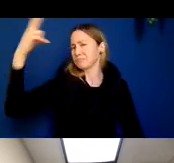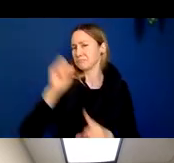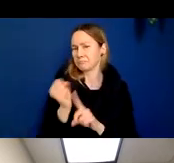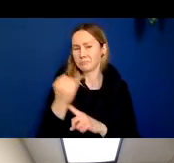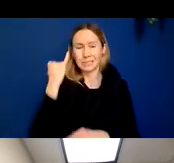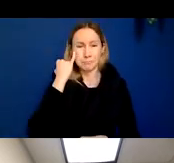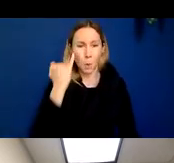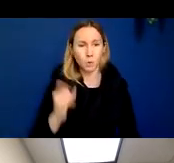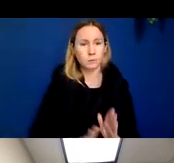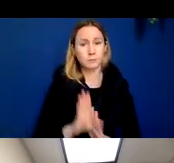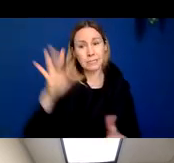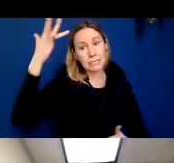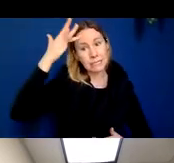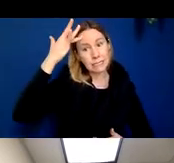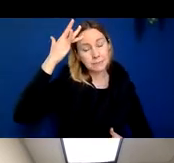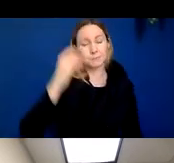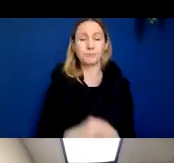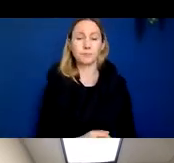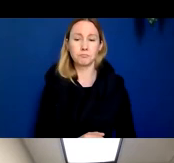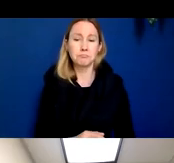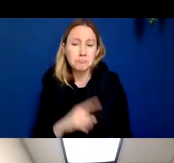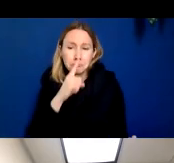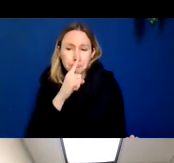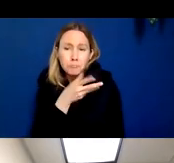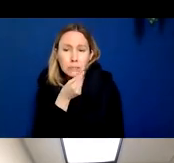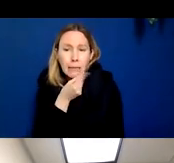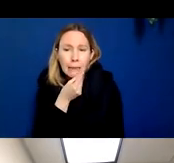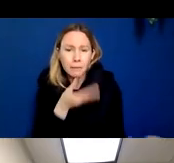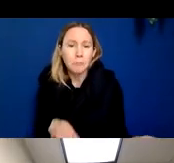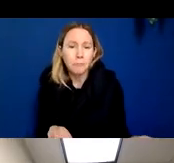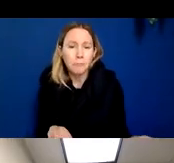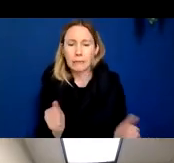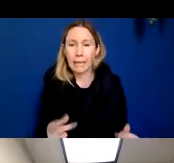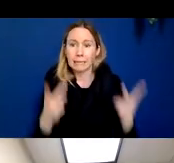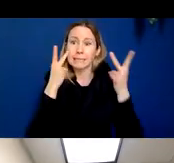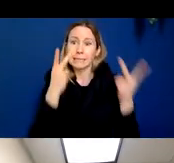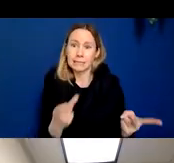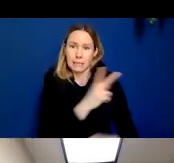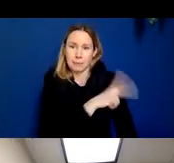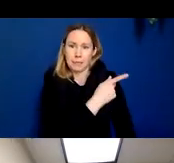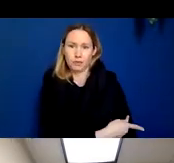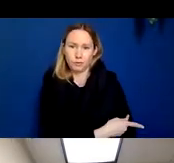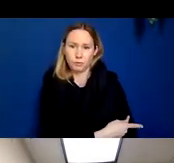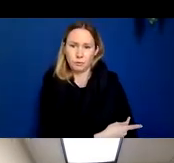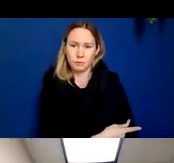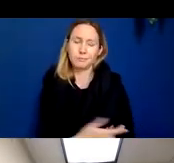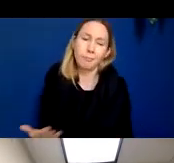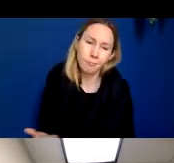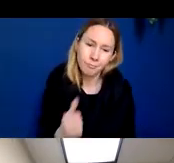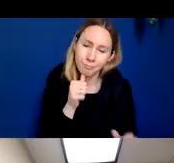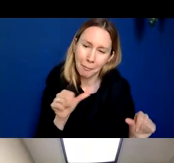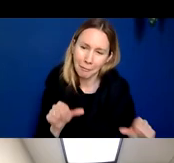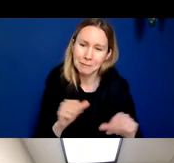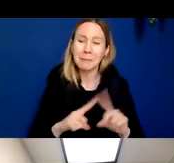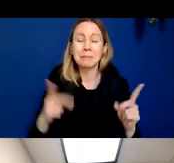neurodegenerative disease, and let's pretend like I could actually see this patient in my clinic. This is not possible, but we're going to pretend,